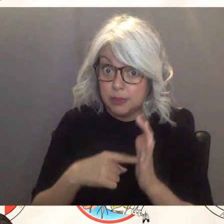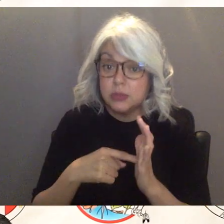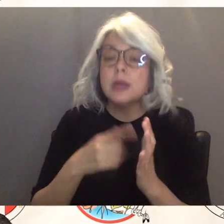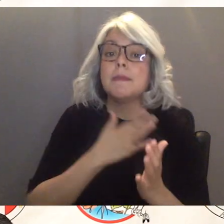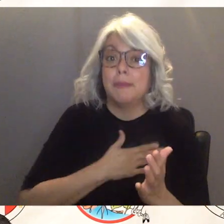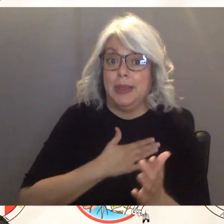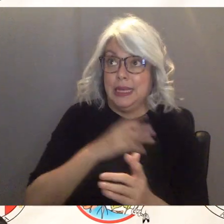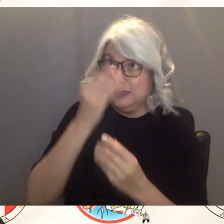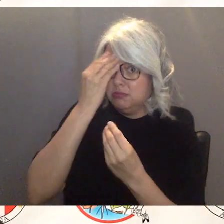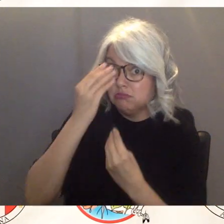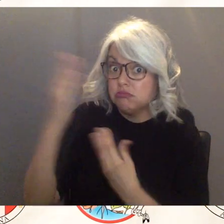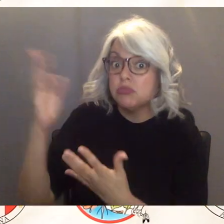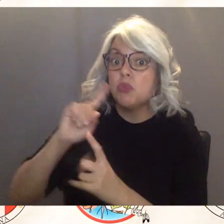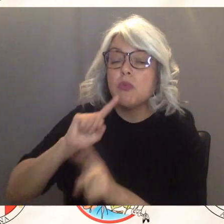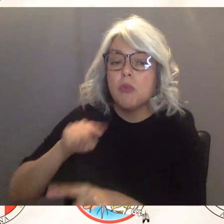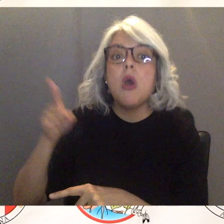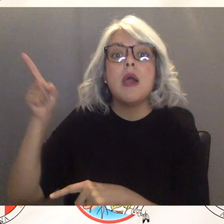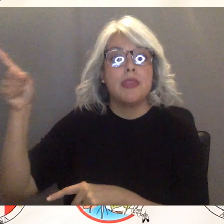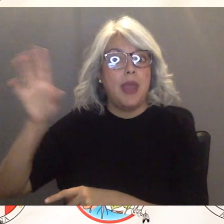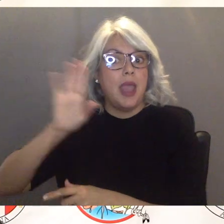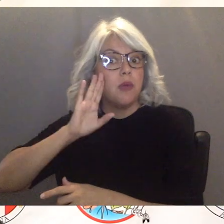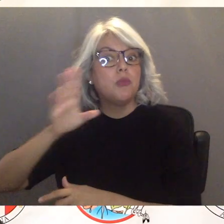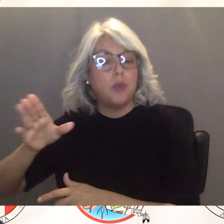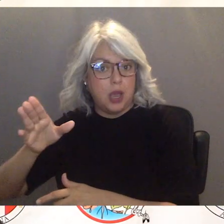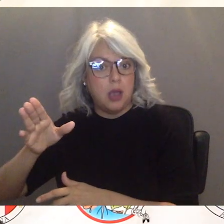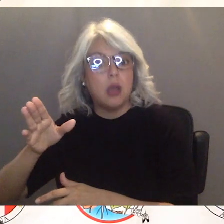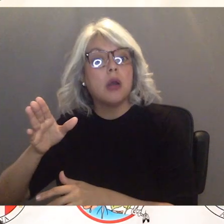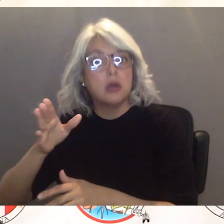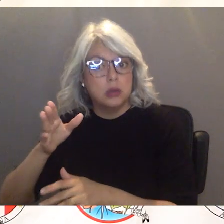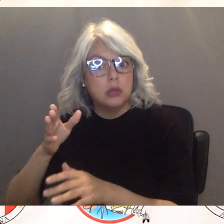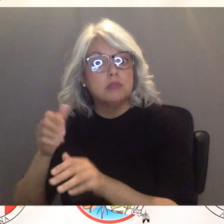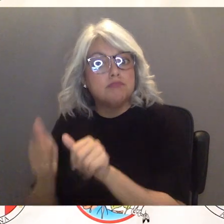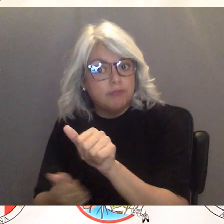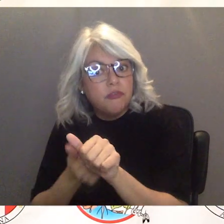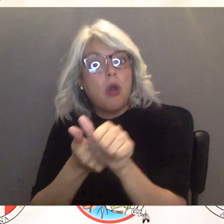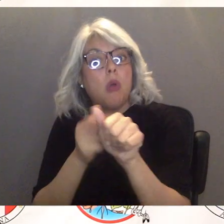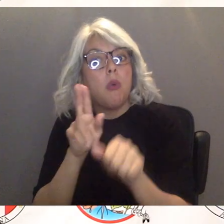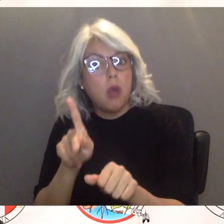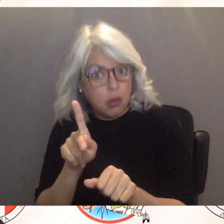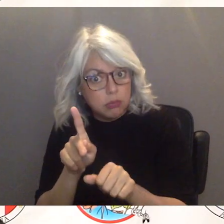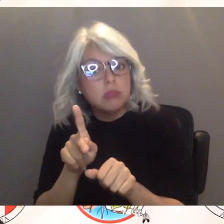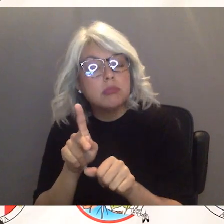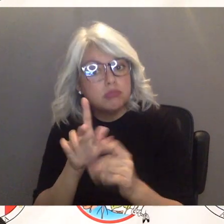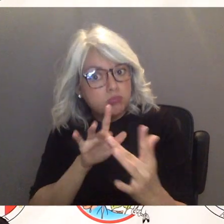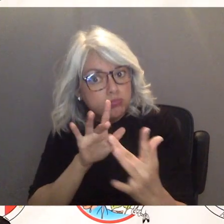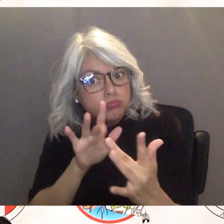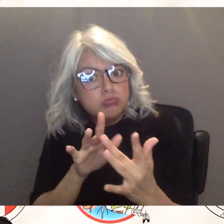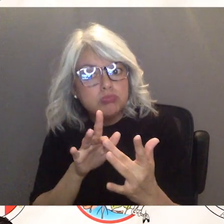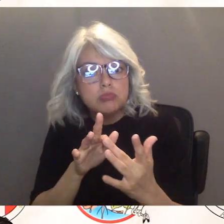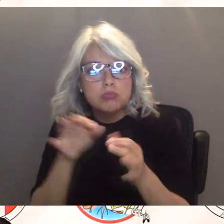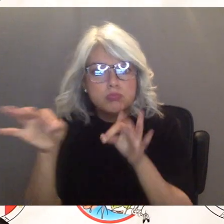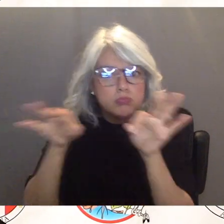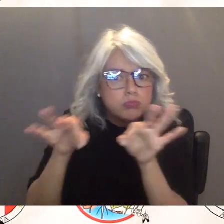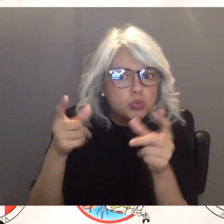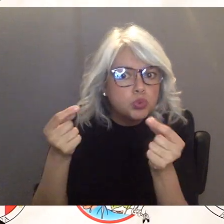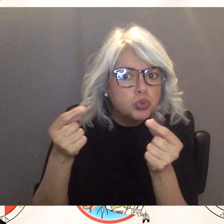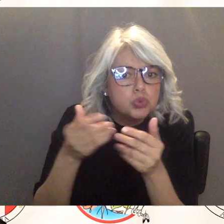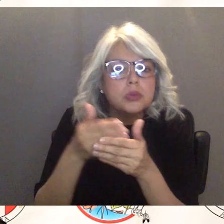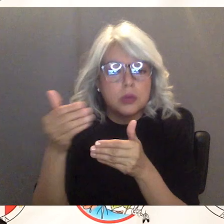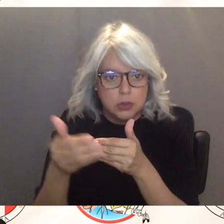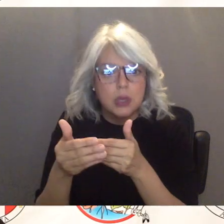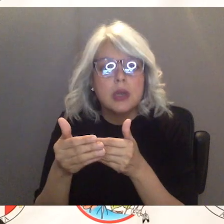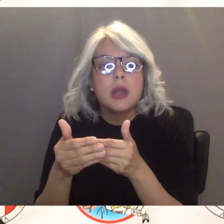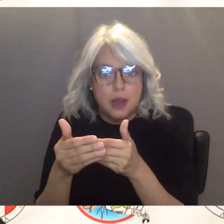they will you know they will um through that v-safe program will also make sure that they follow up with you um i believe it even says with phone